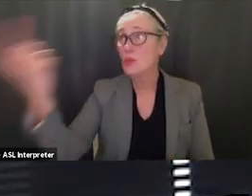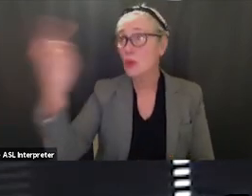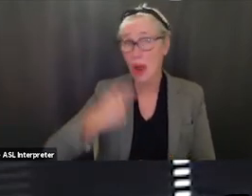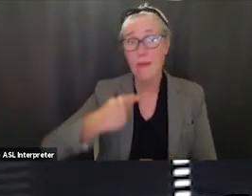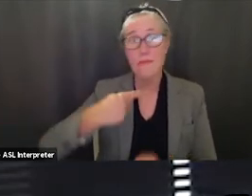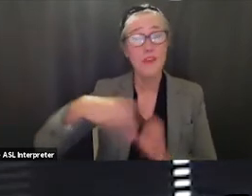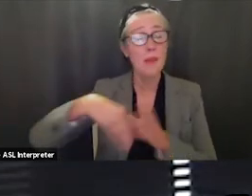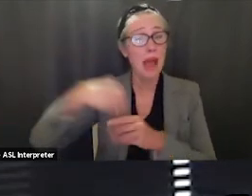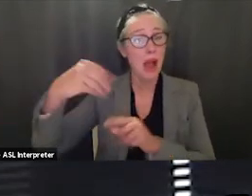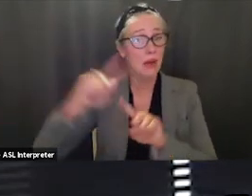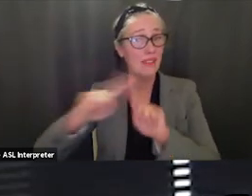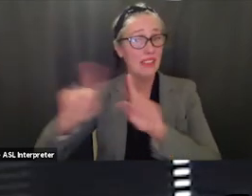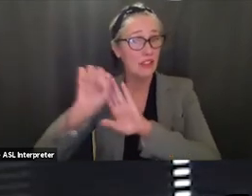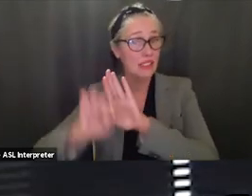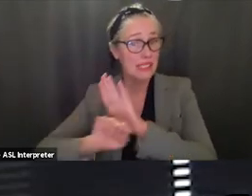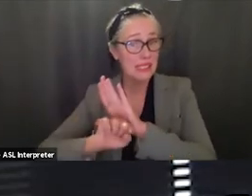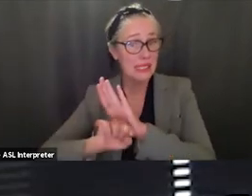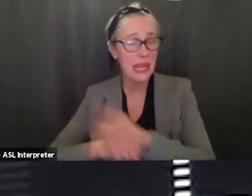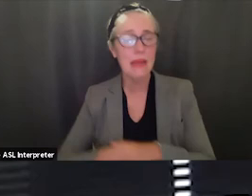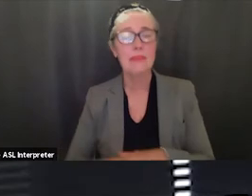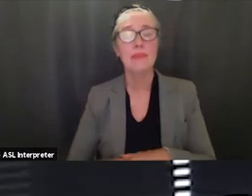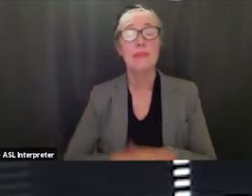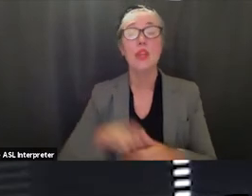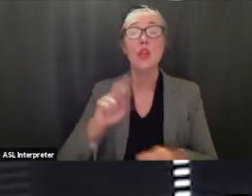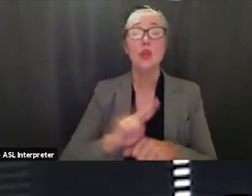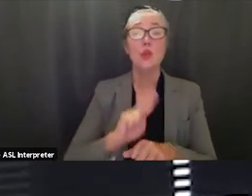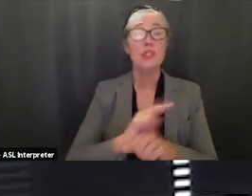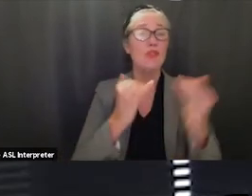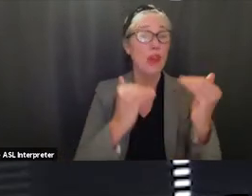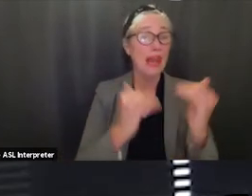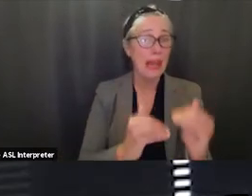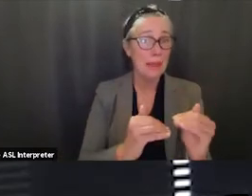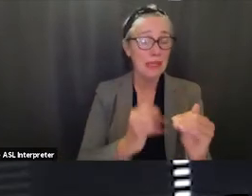also use it for limited assignment permits